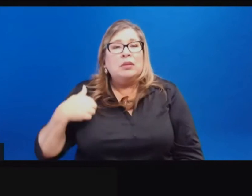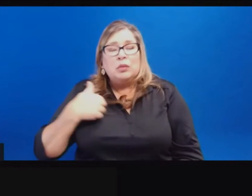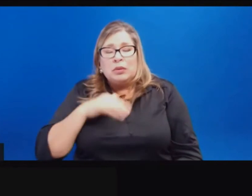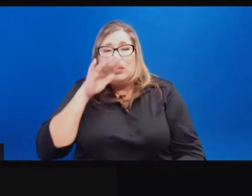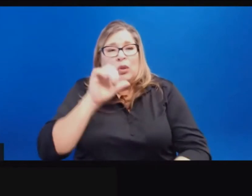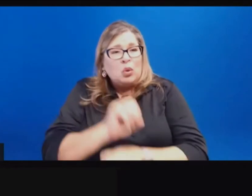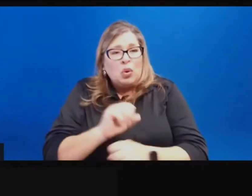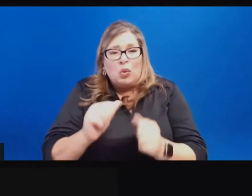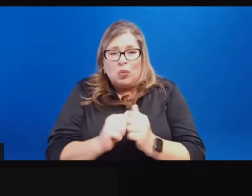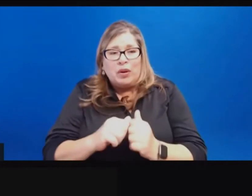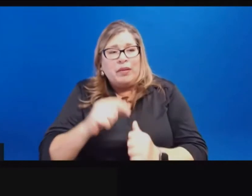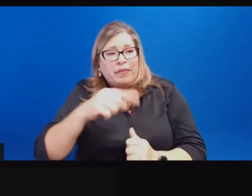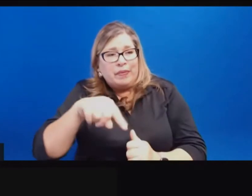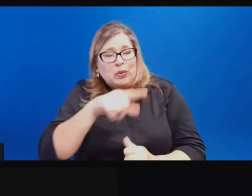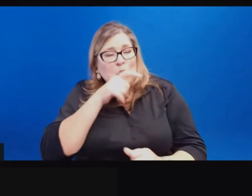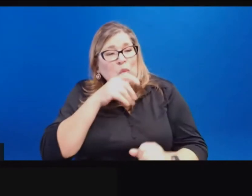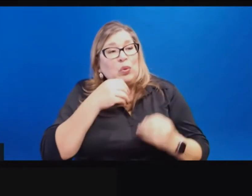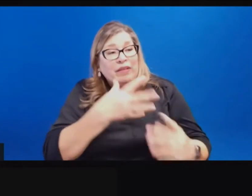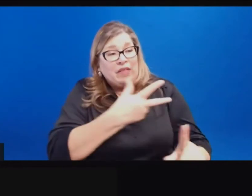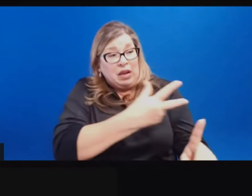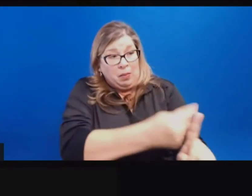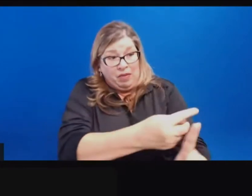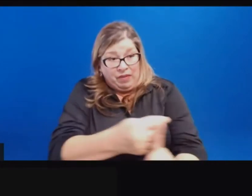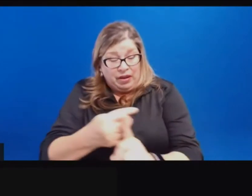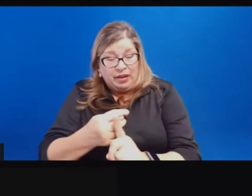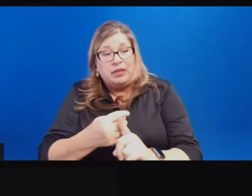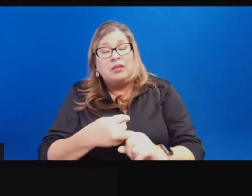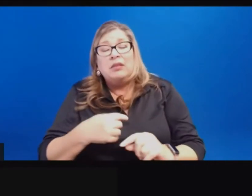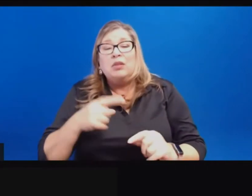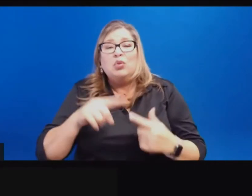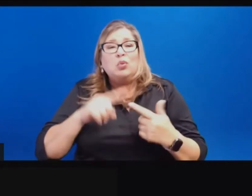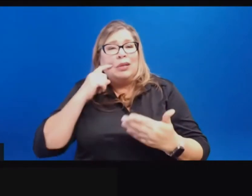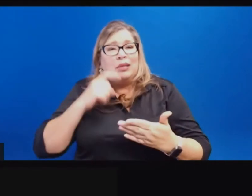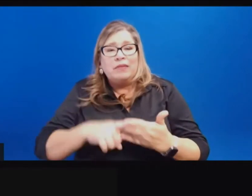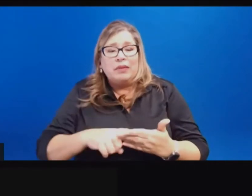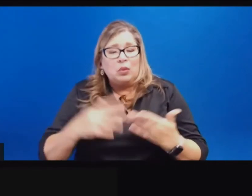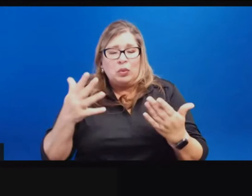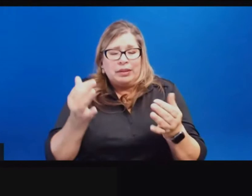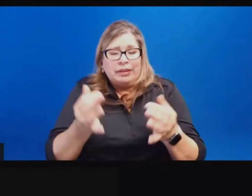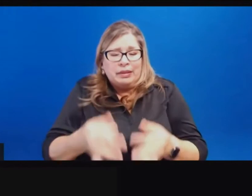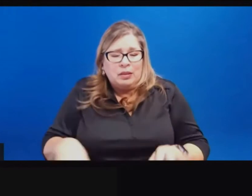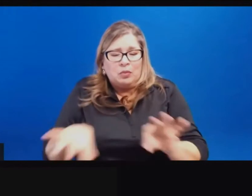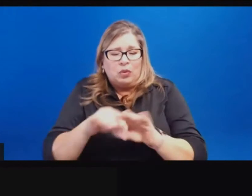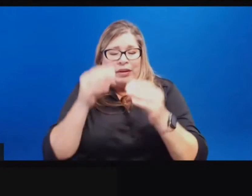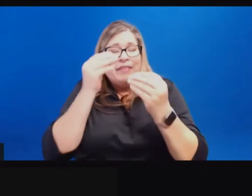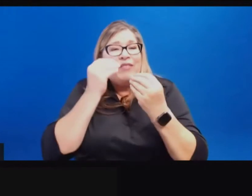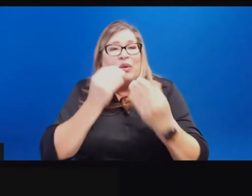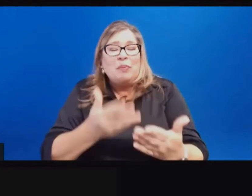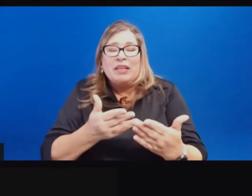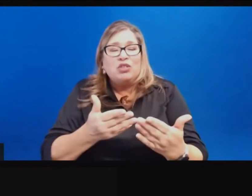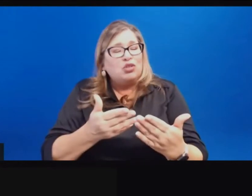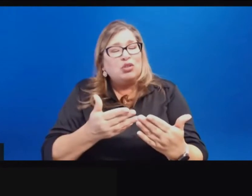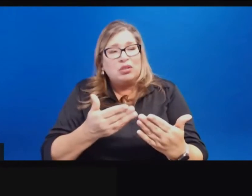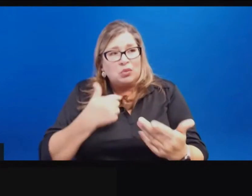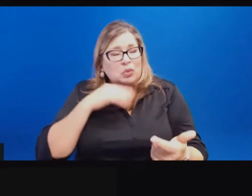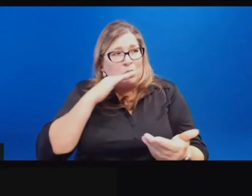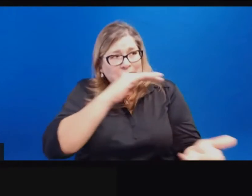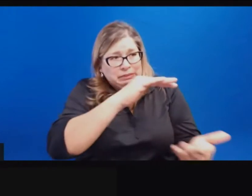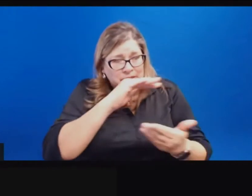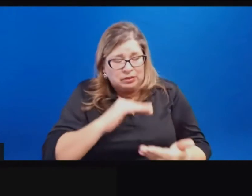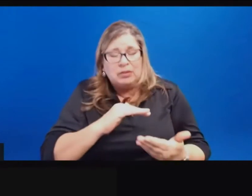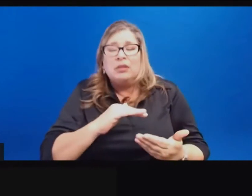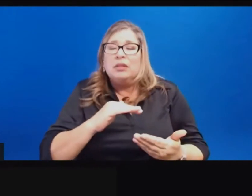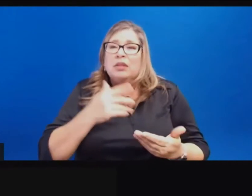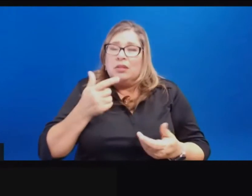um, and this vaccine network to make sure that we identify what is the key information we want in providing those analytics. And so we will